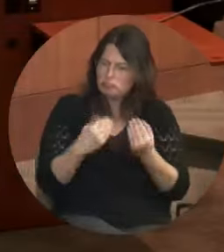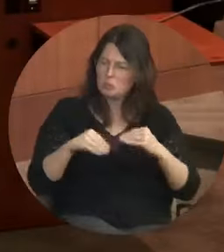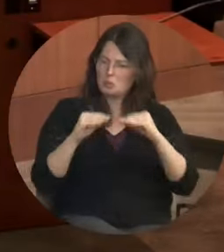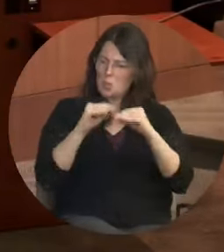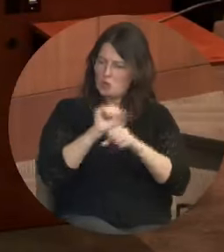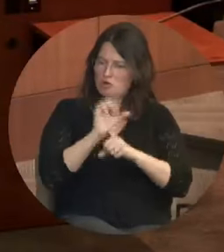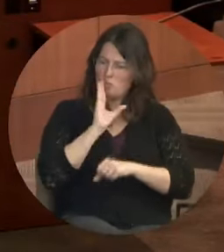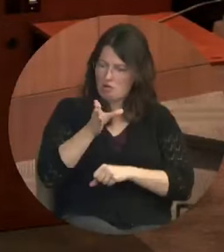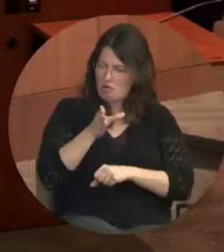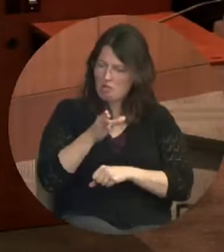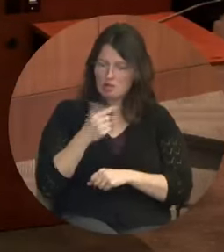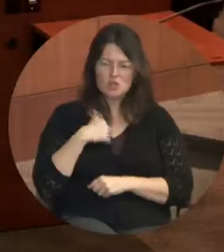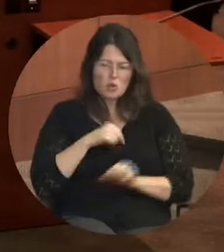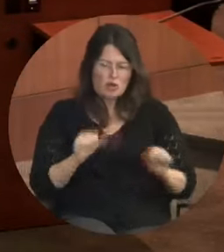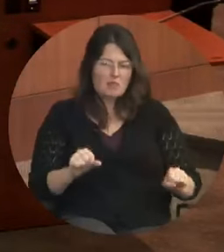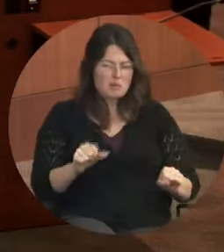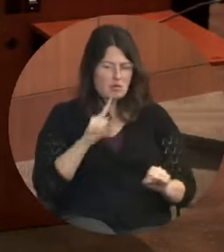jobs.